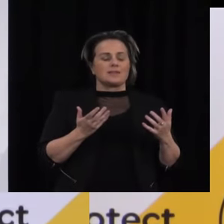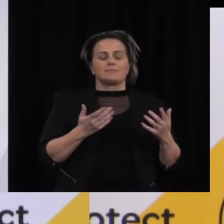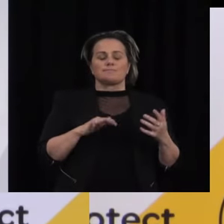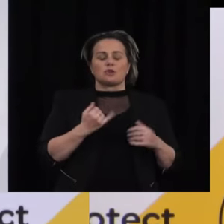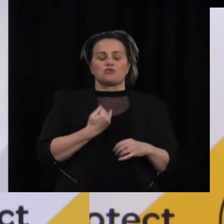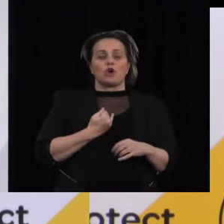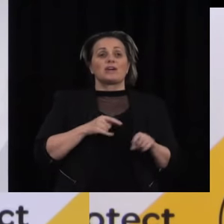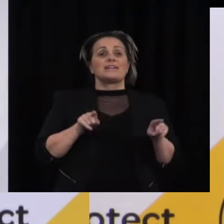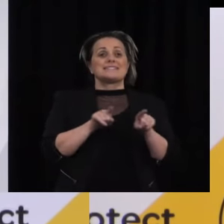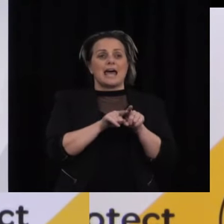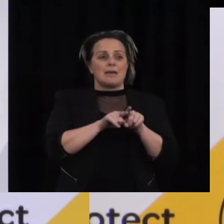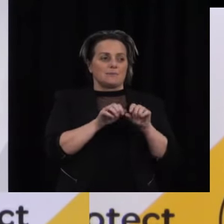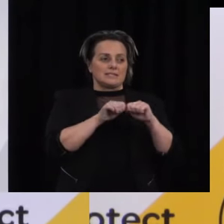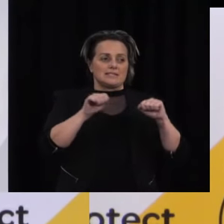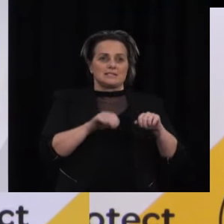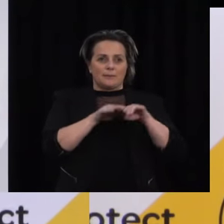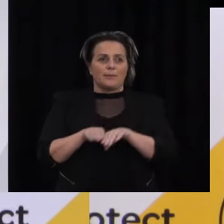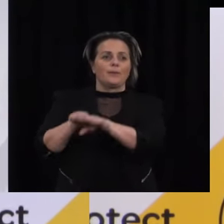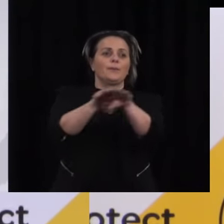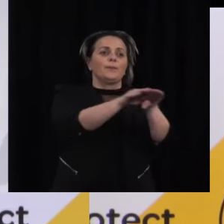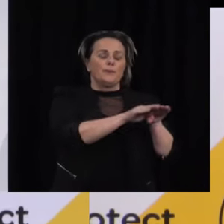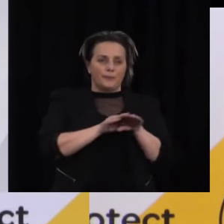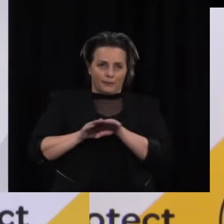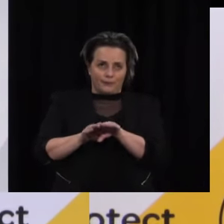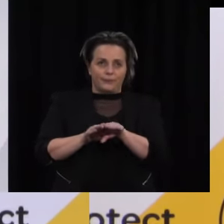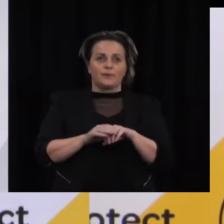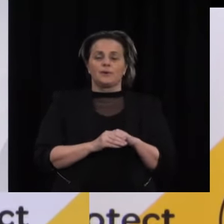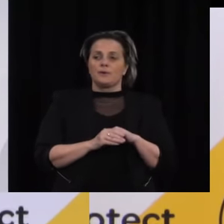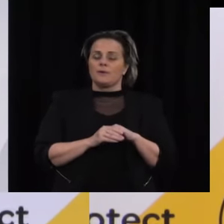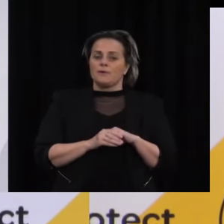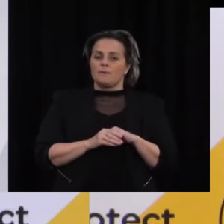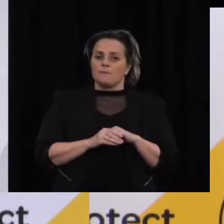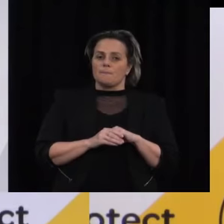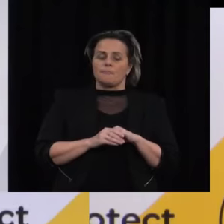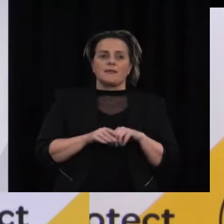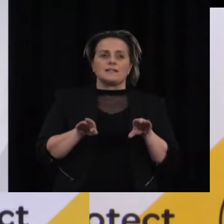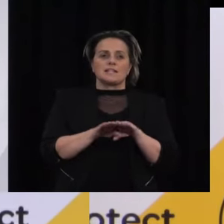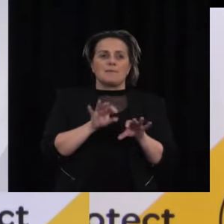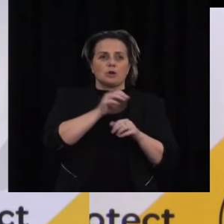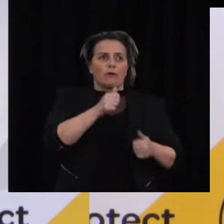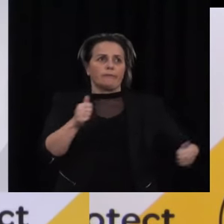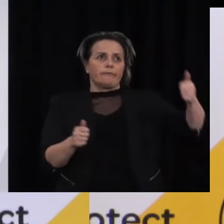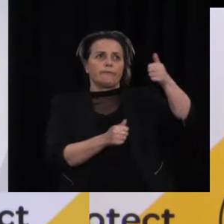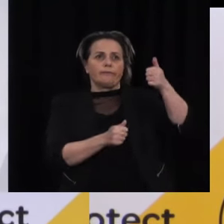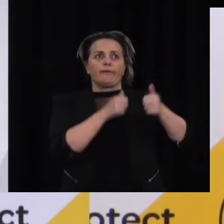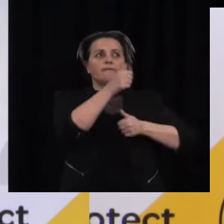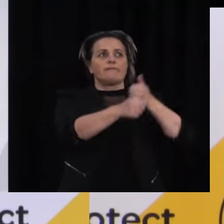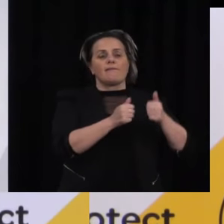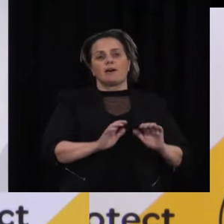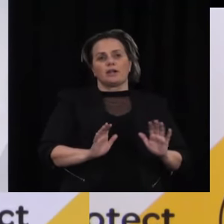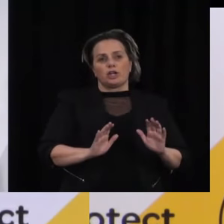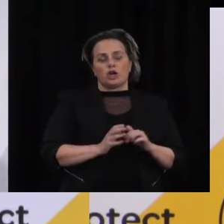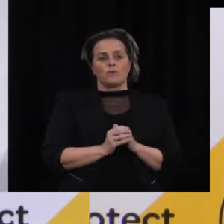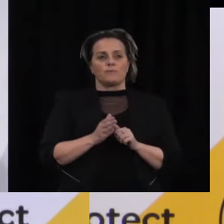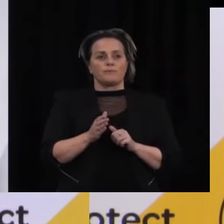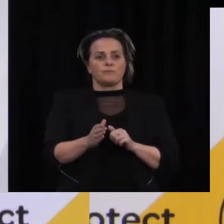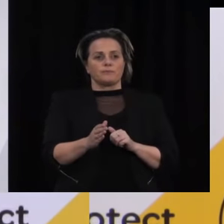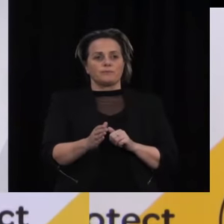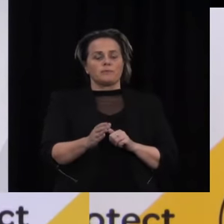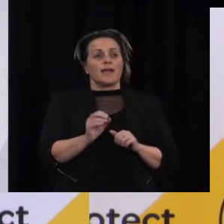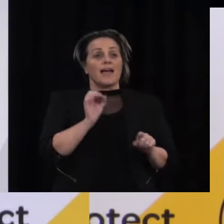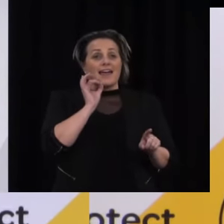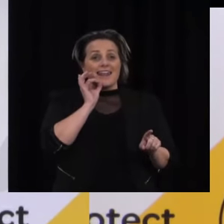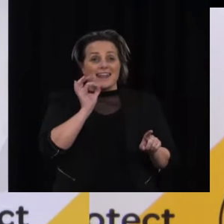a small number, as I said, that we're talking about through any other allocation system. One of the other ideas that national has